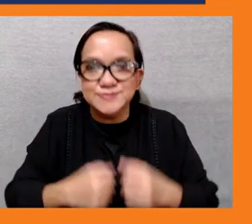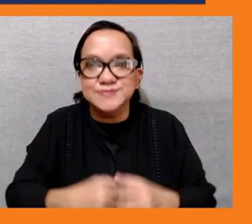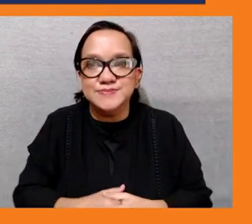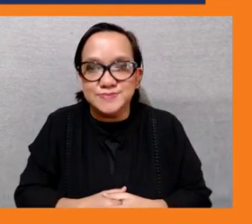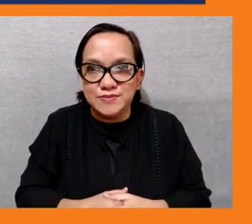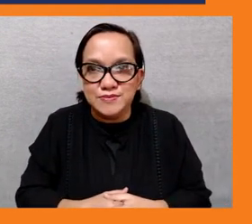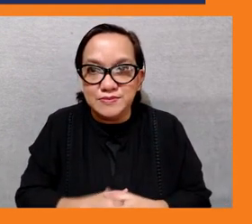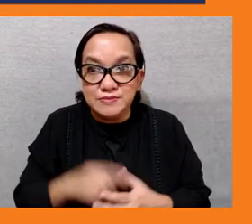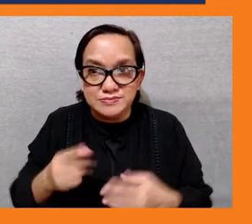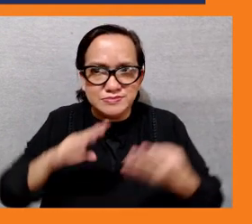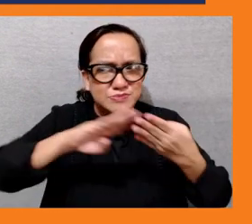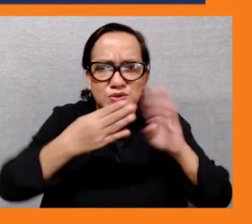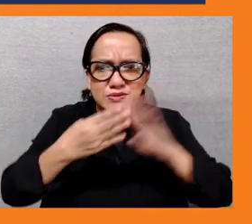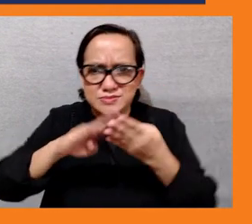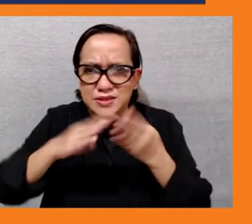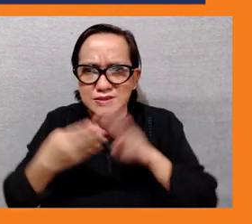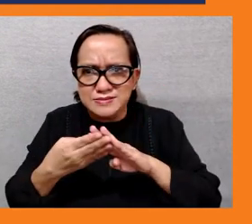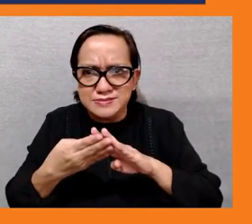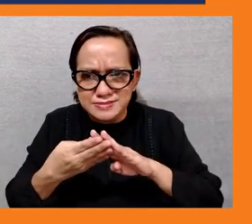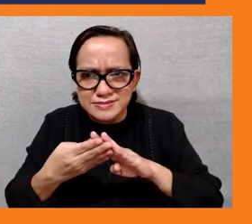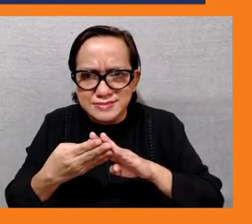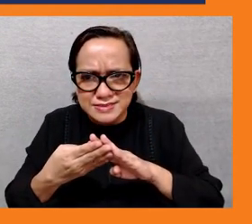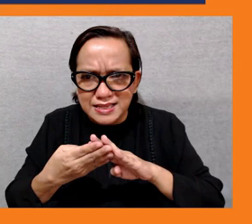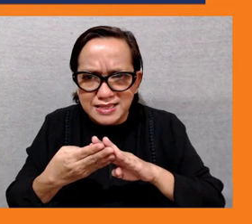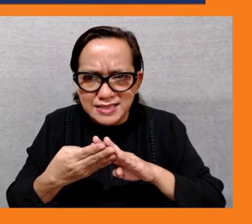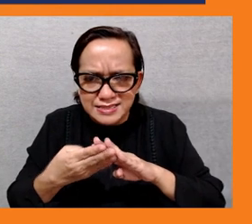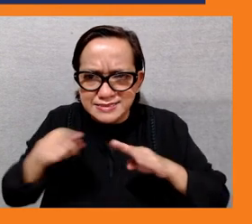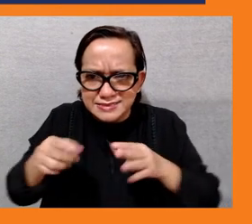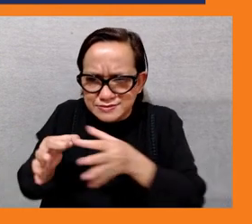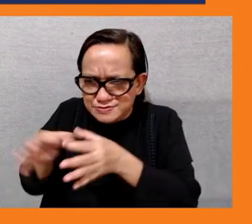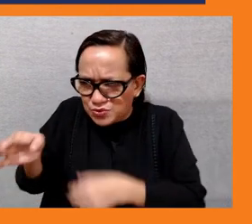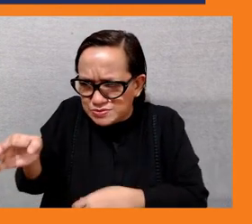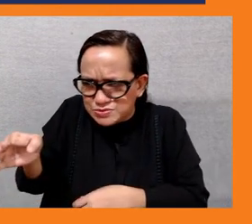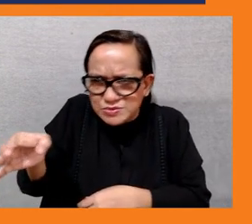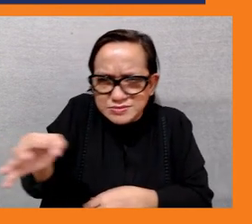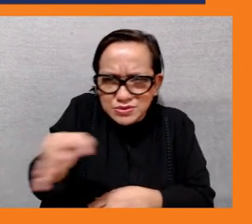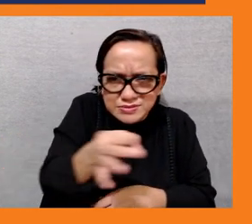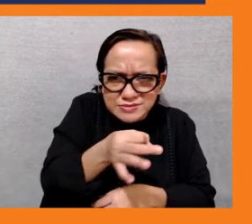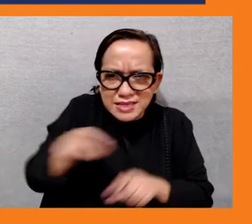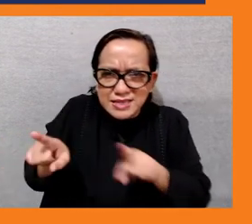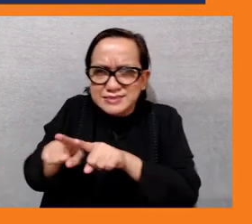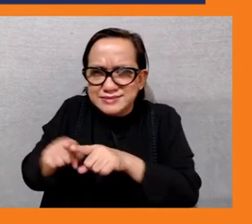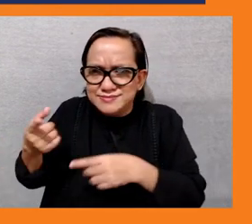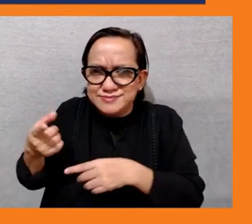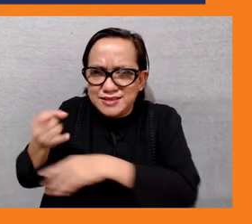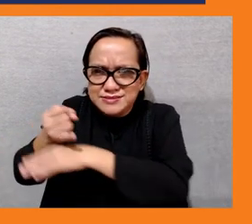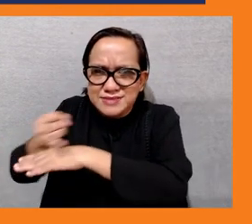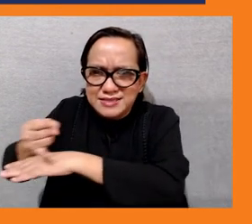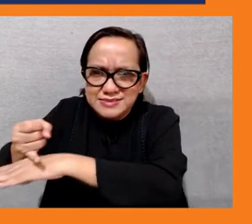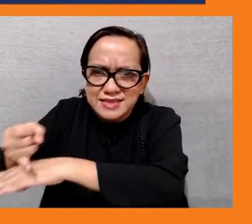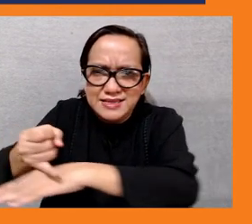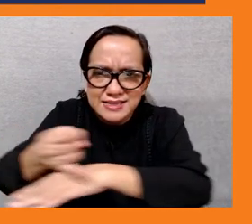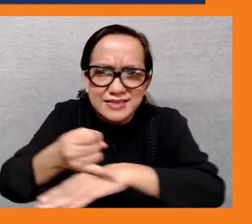islands uh transportation become one of the biggest um costs uh for engaging them um and